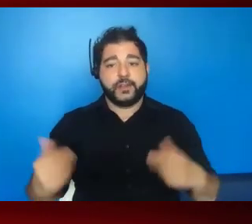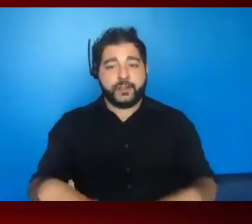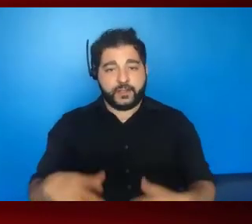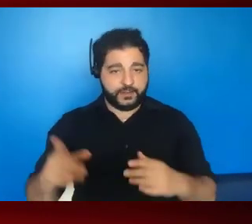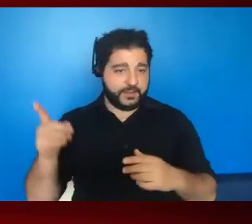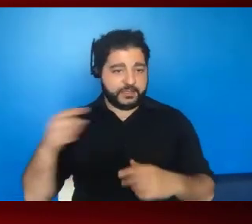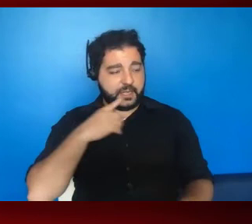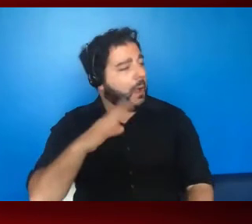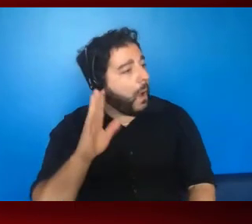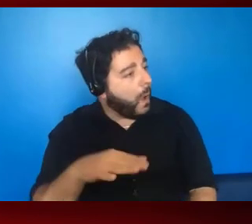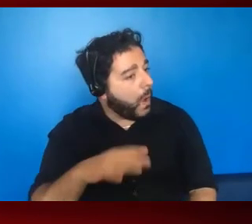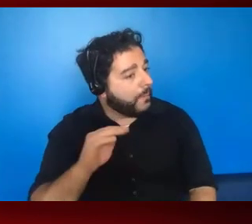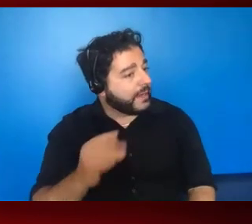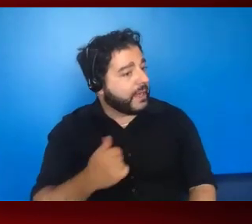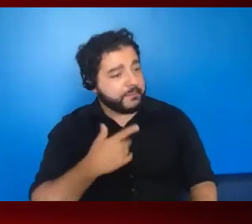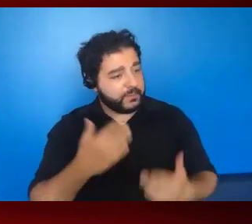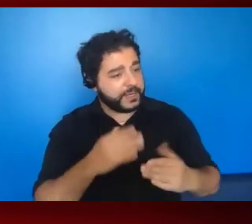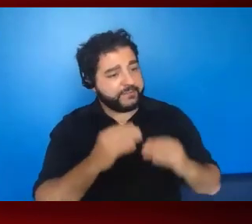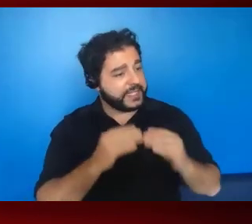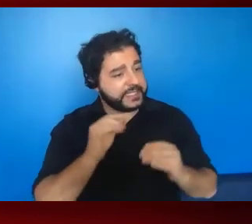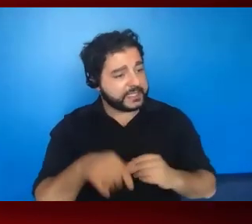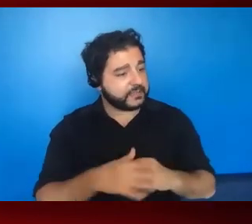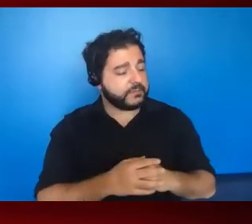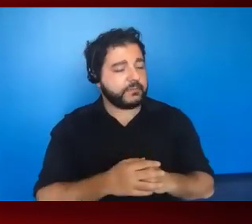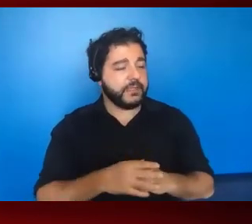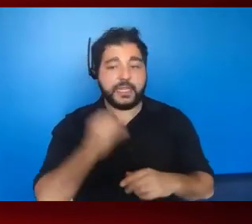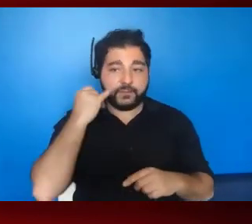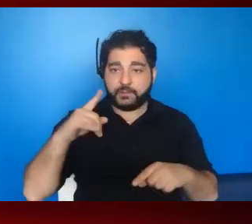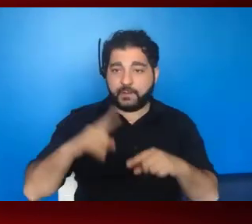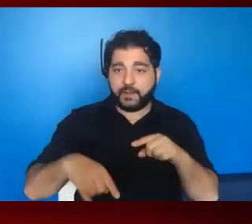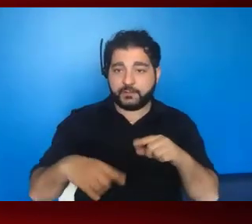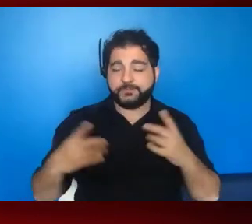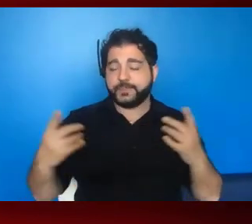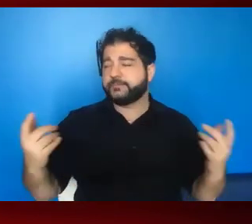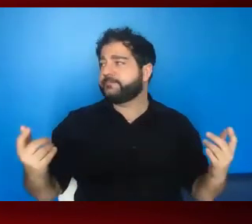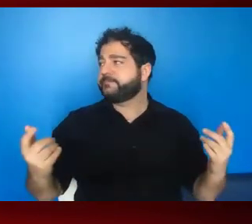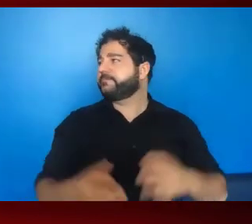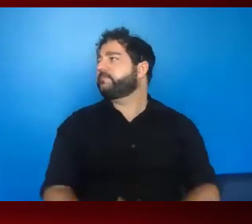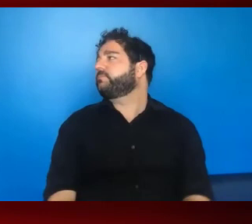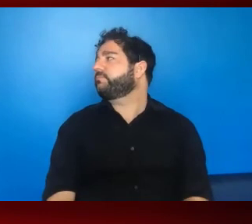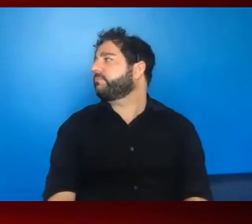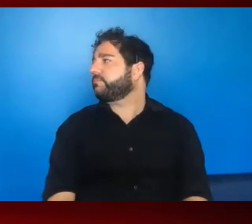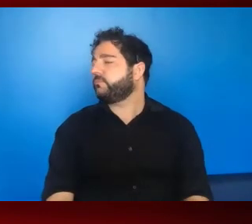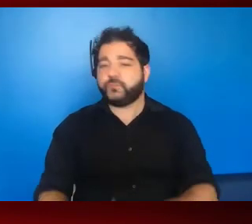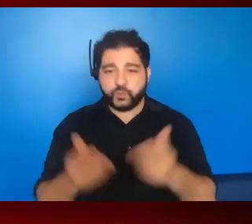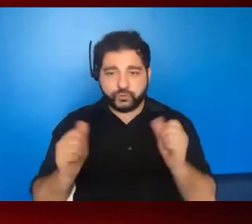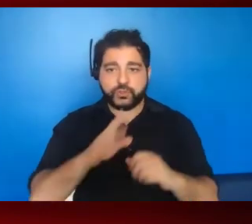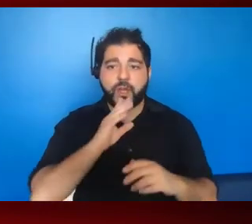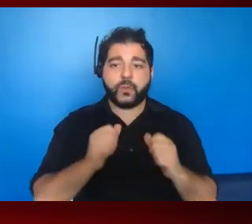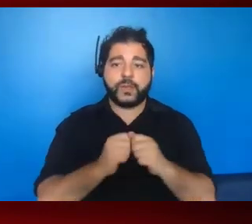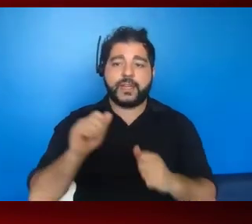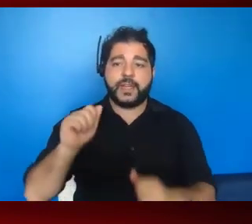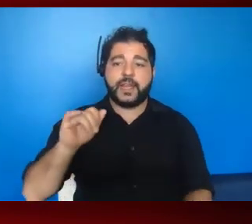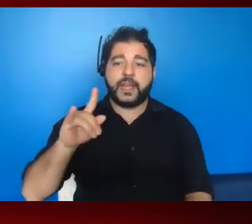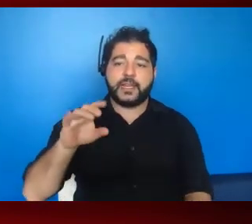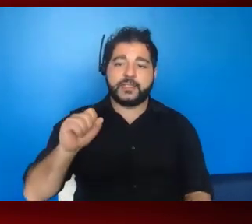why we can fix this. Um, and then if you can't, um, you could talk to AIDS United, you could